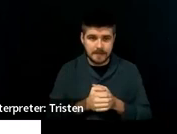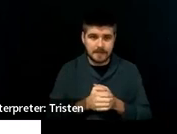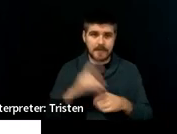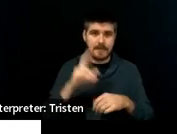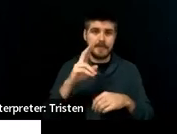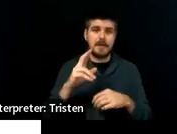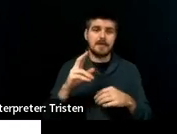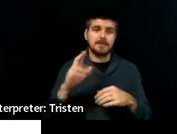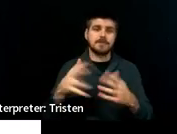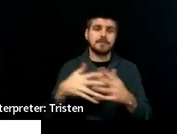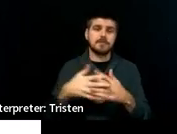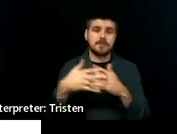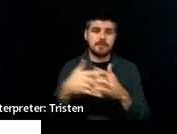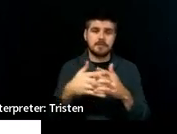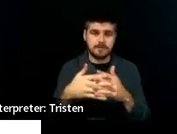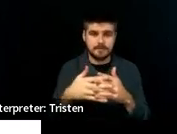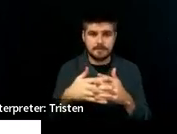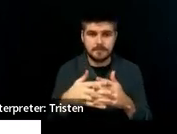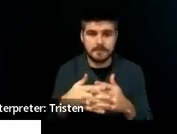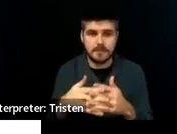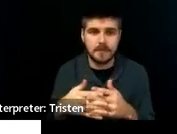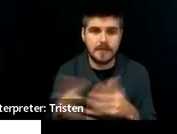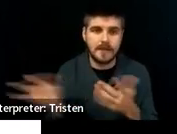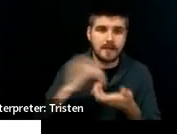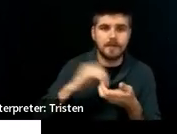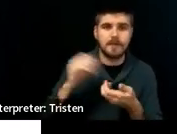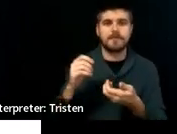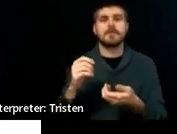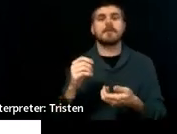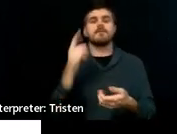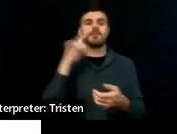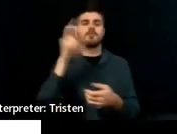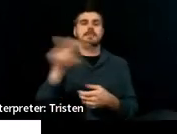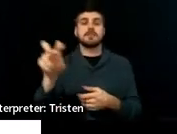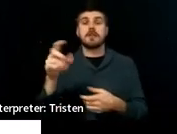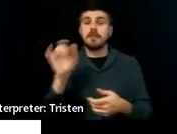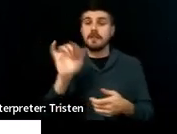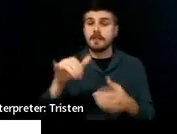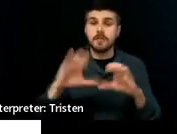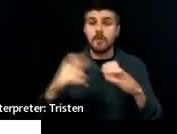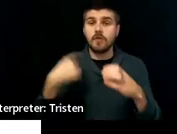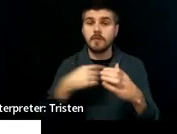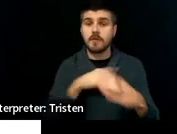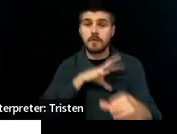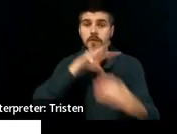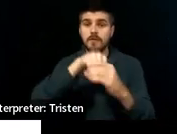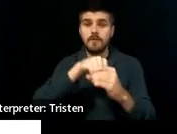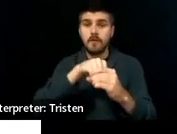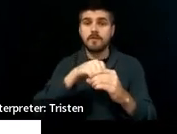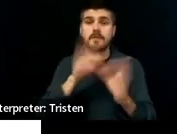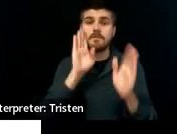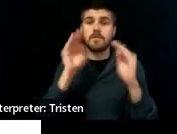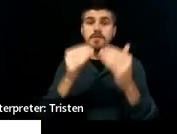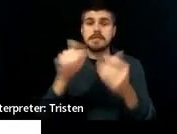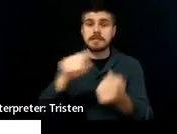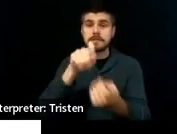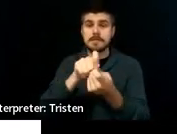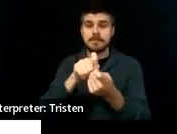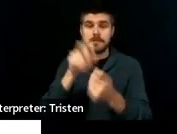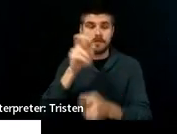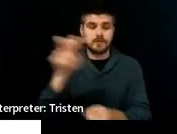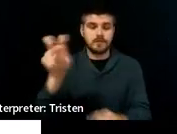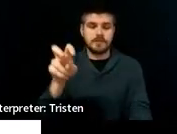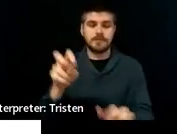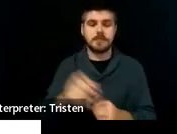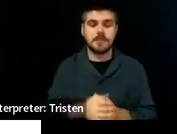Transition, the collaborative. They are a group that we belong to that focuses on transition. And they do PD. They've